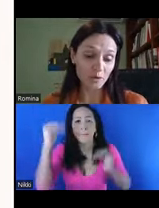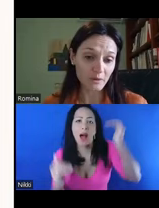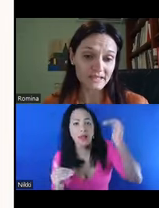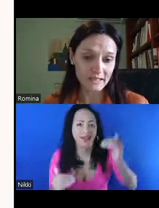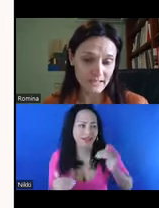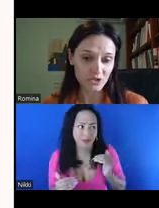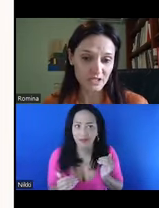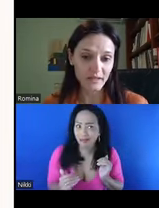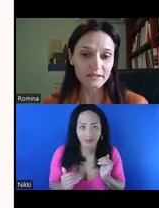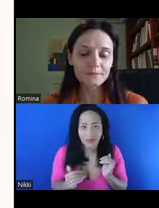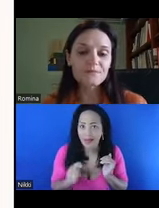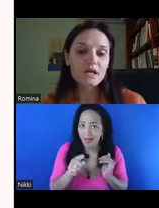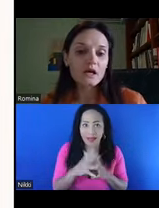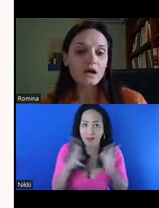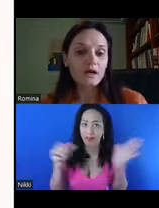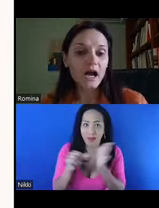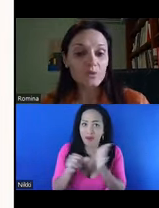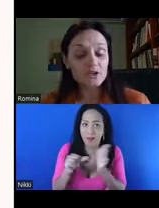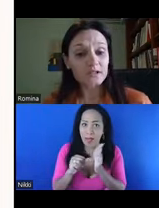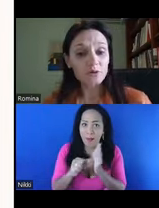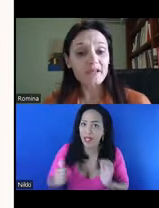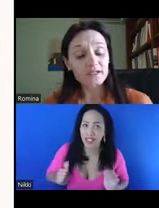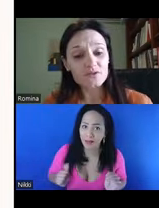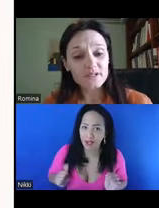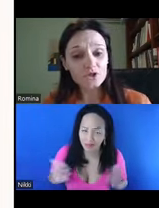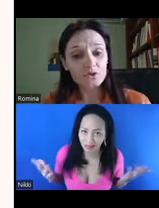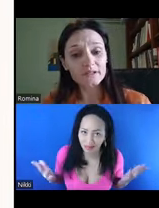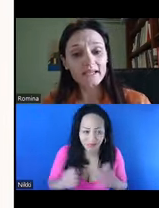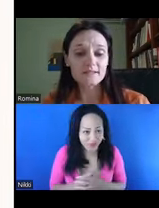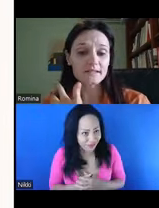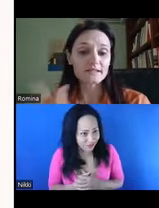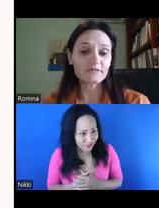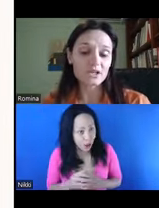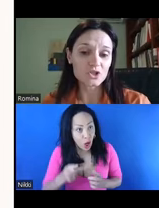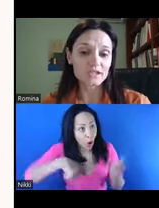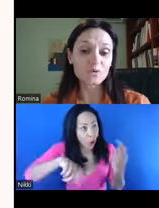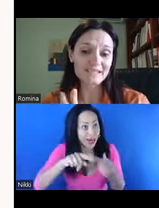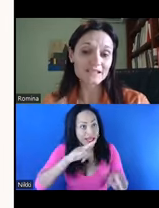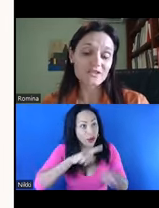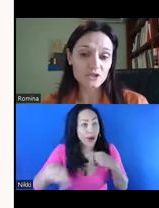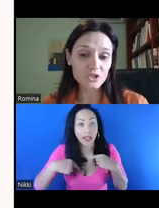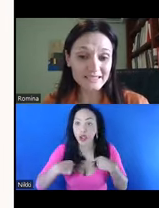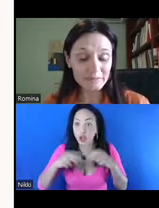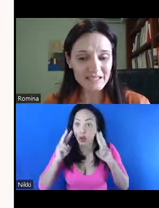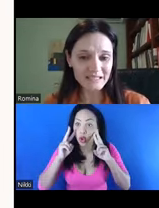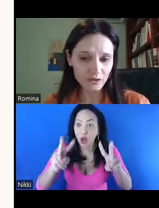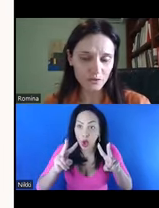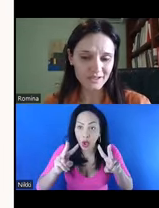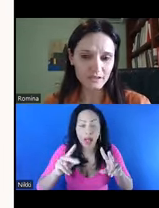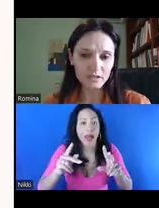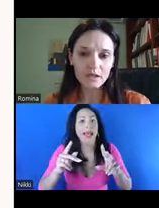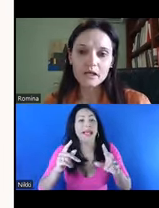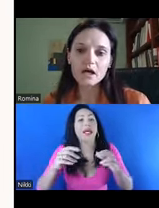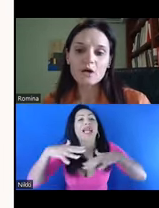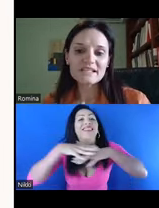a very problematic assumption to make? Are we trying to apply an intersectional lens as Asifa mentioned? And what does intersectionality mean in our